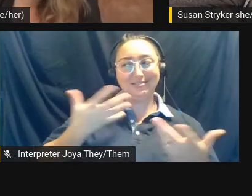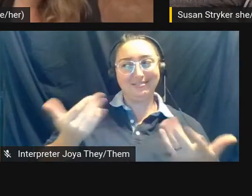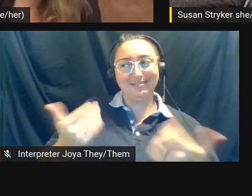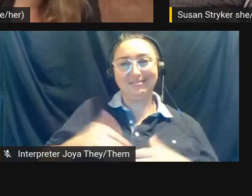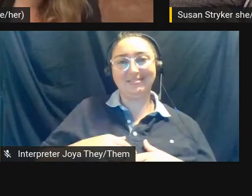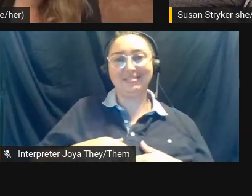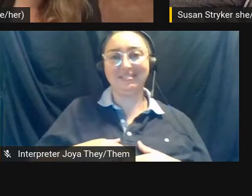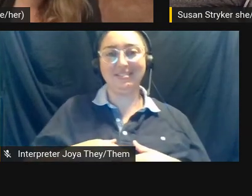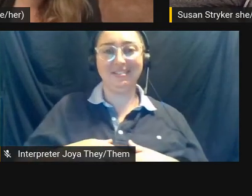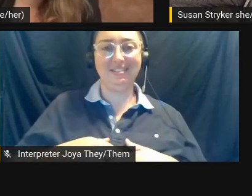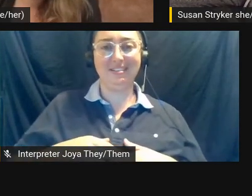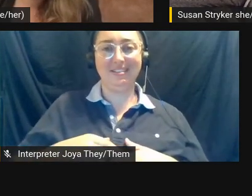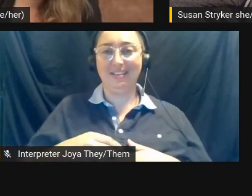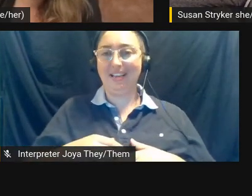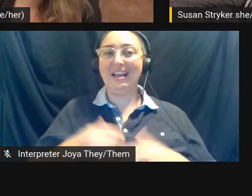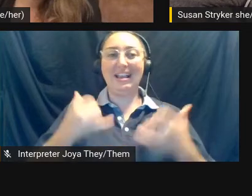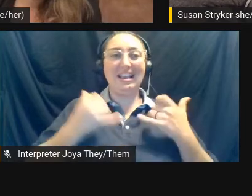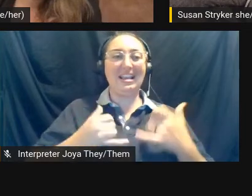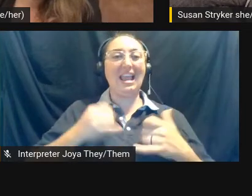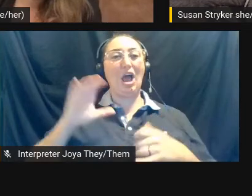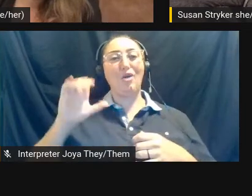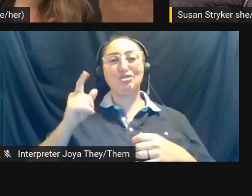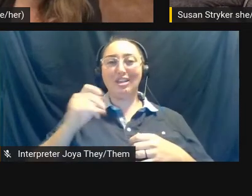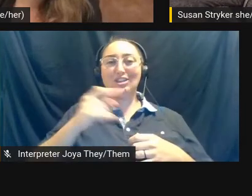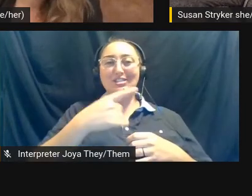The moment that Chelsea said it, I already started.